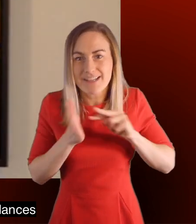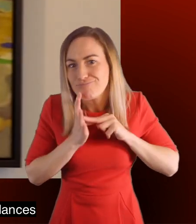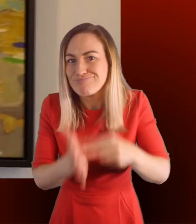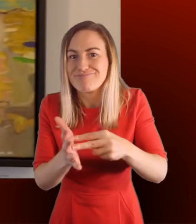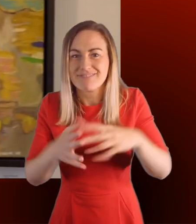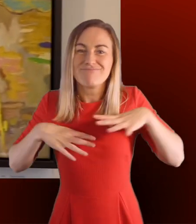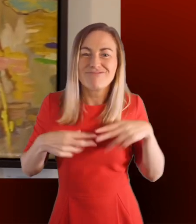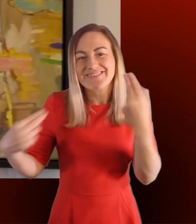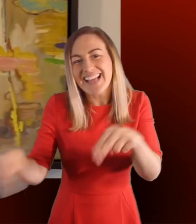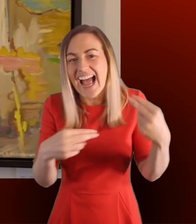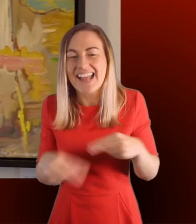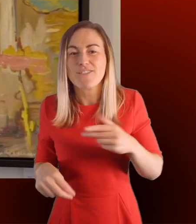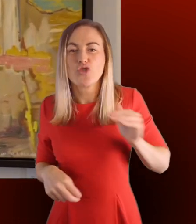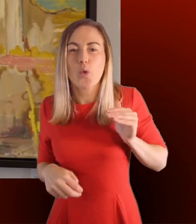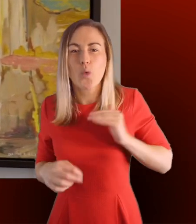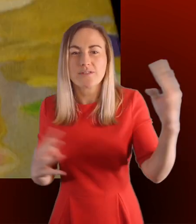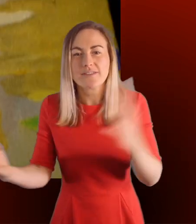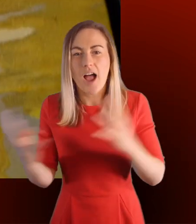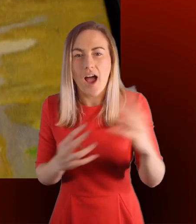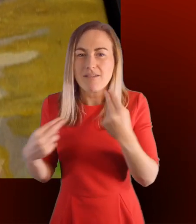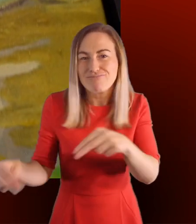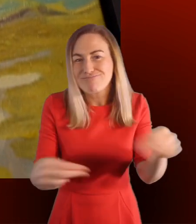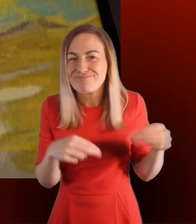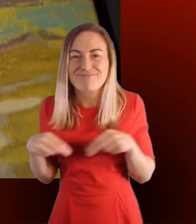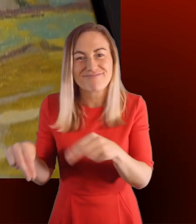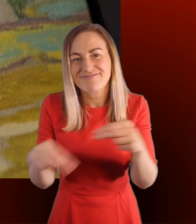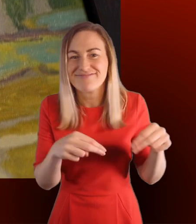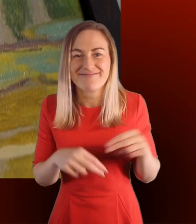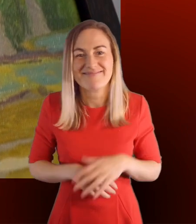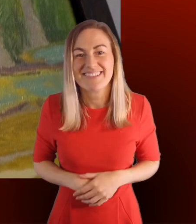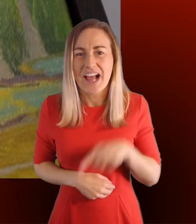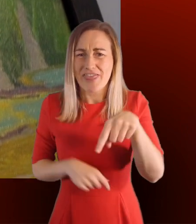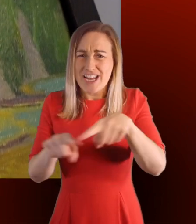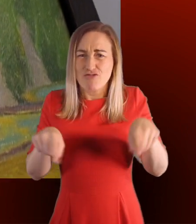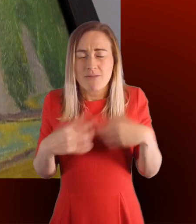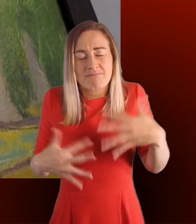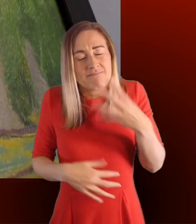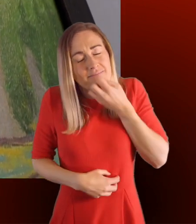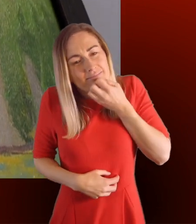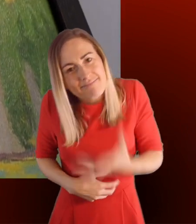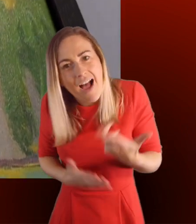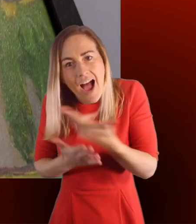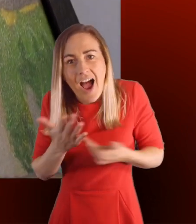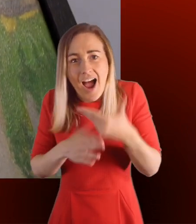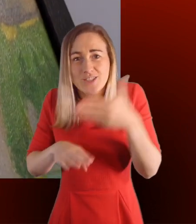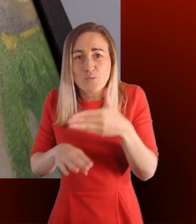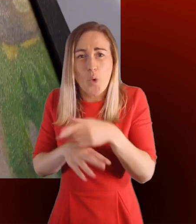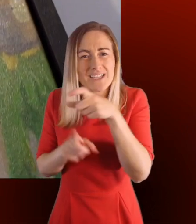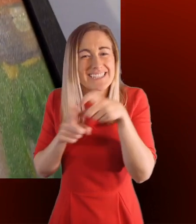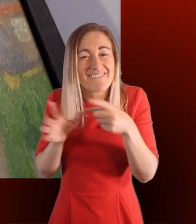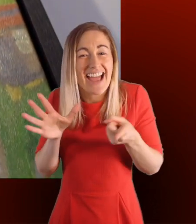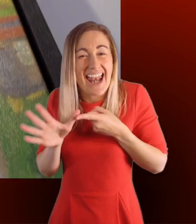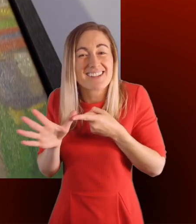dances for soldiers on leave from the front lines. This room features some beautiful works of art such as David